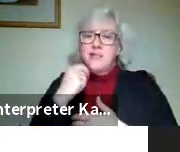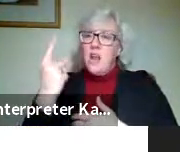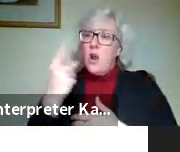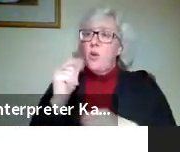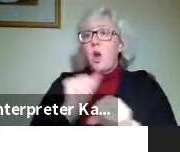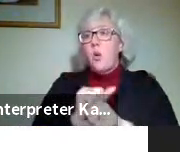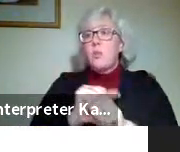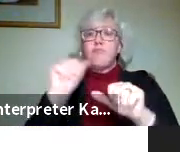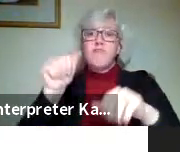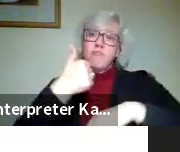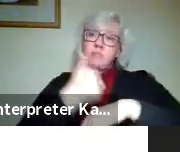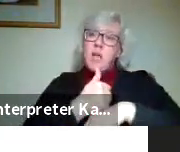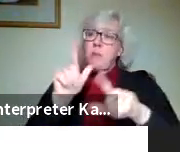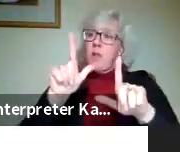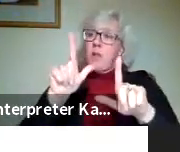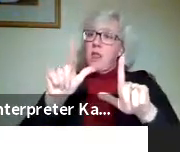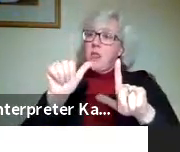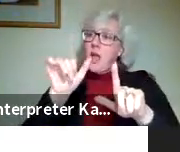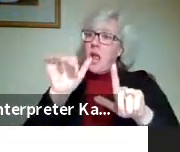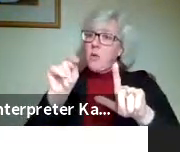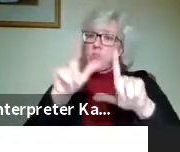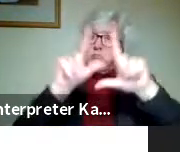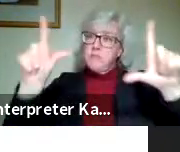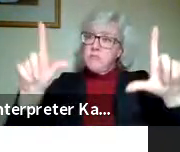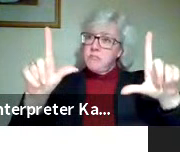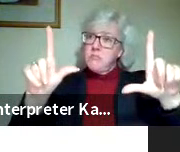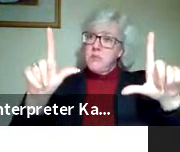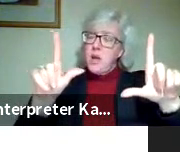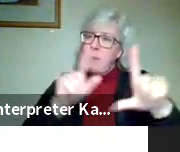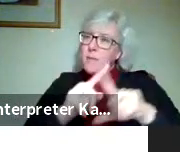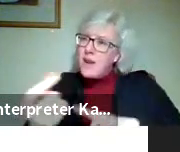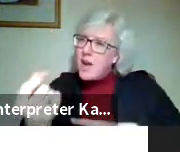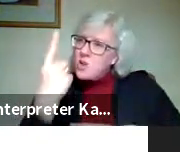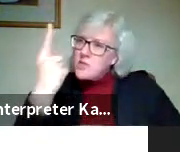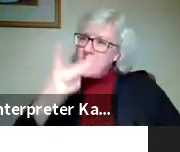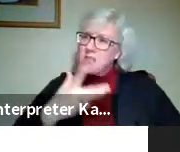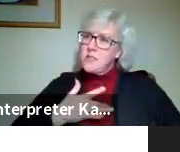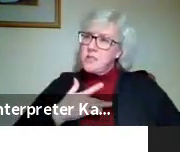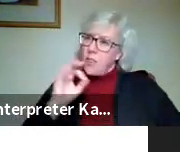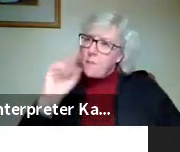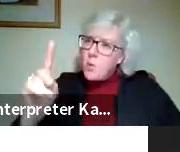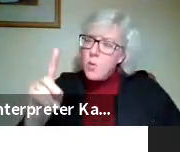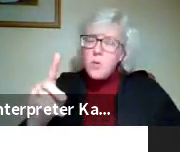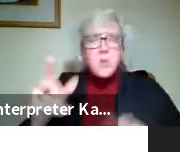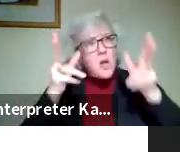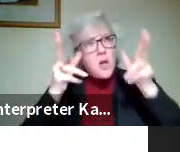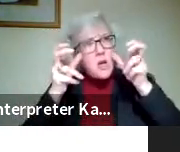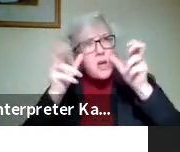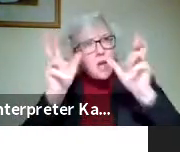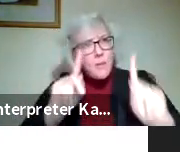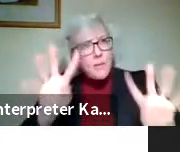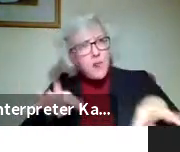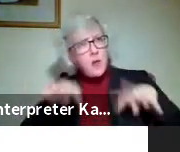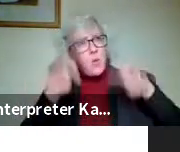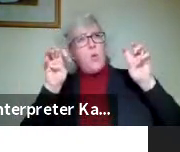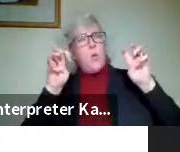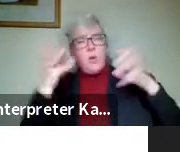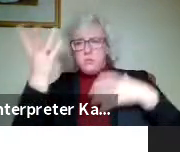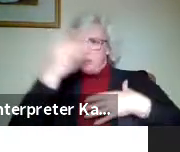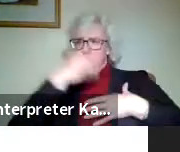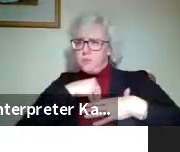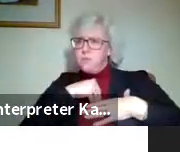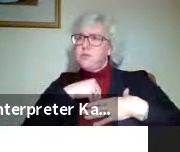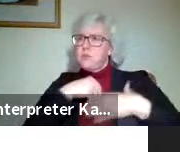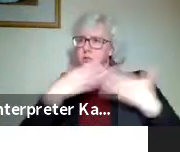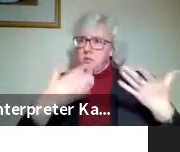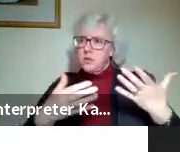work with the layout and design, but they have to understand what is the mood and reception for the audience in viewing the piece. And